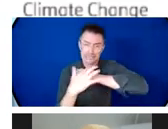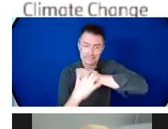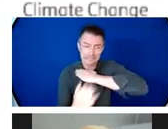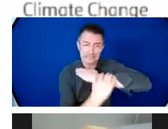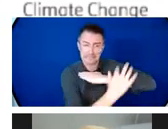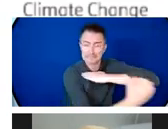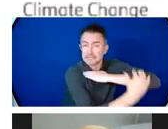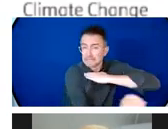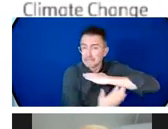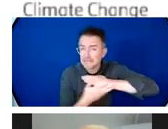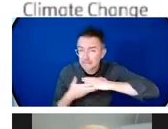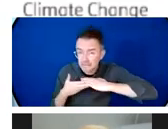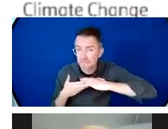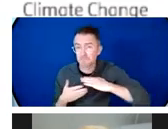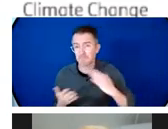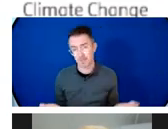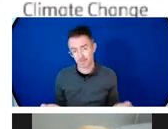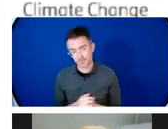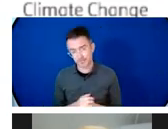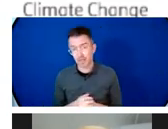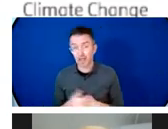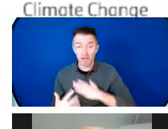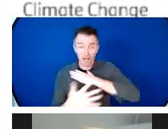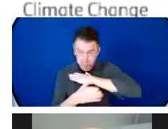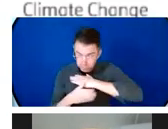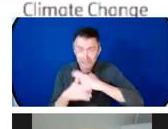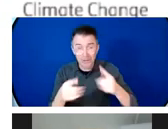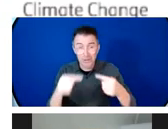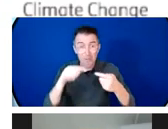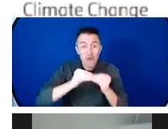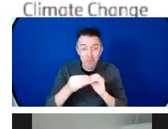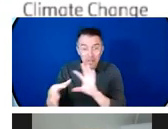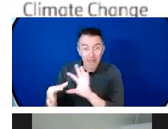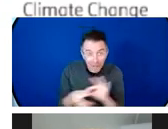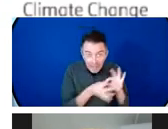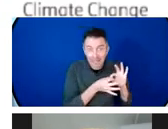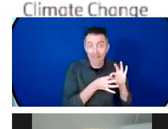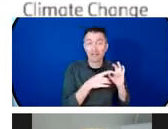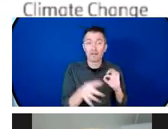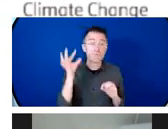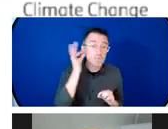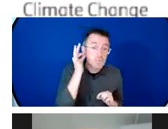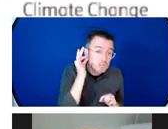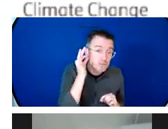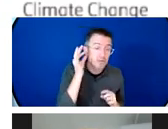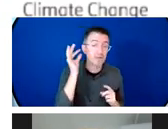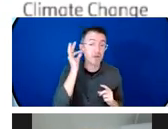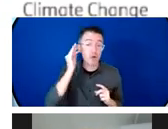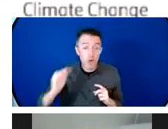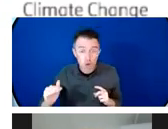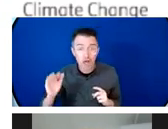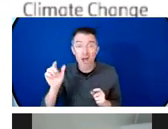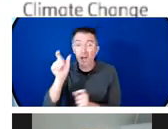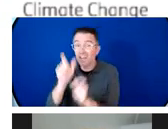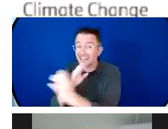children, young people with disabilities, minorities and poor rural populations. Climate